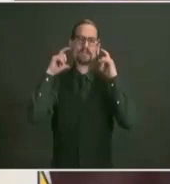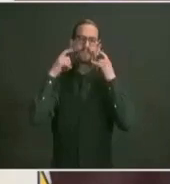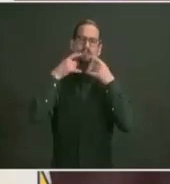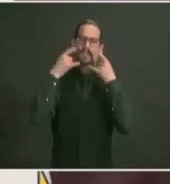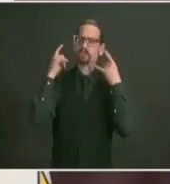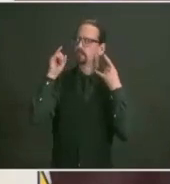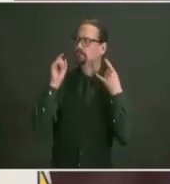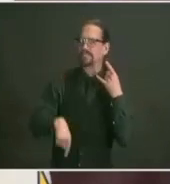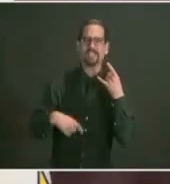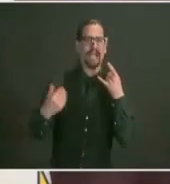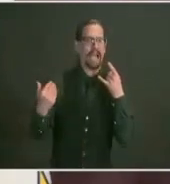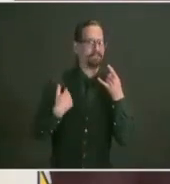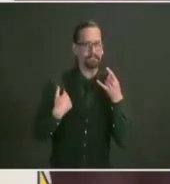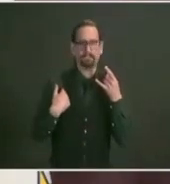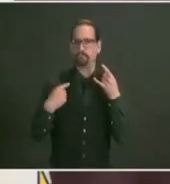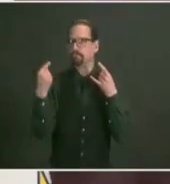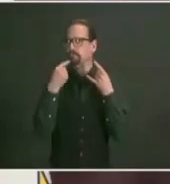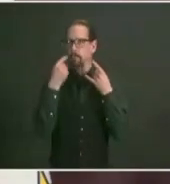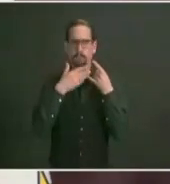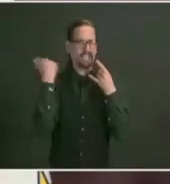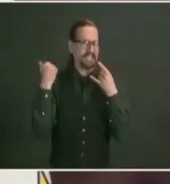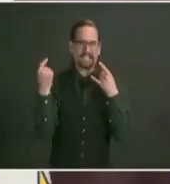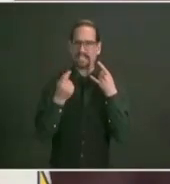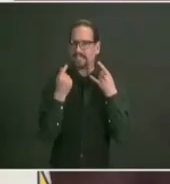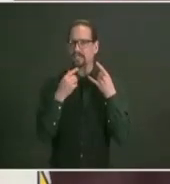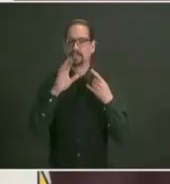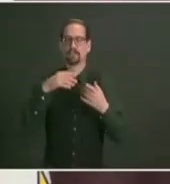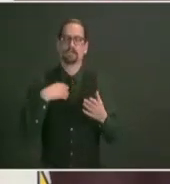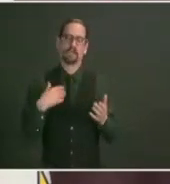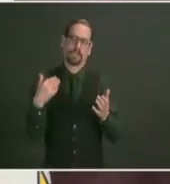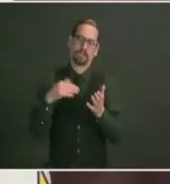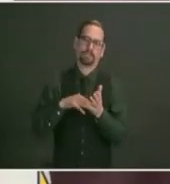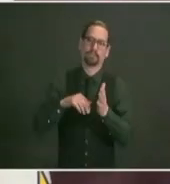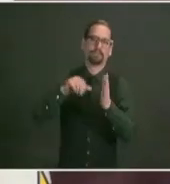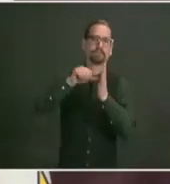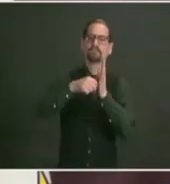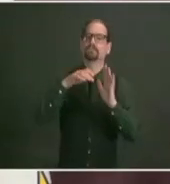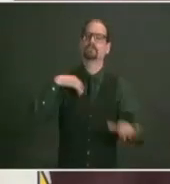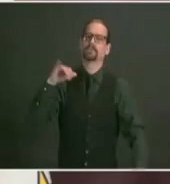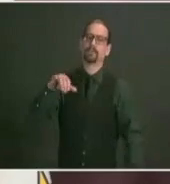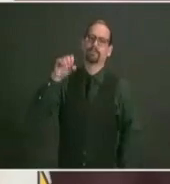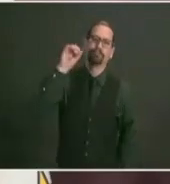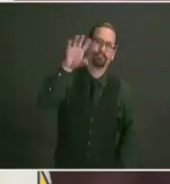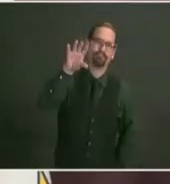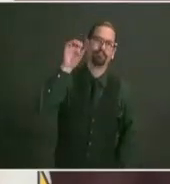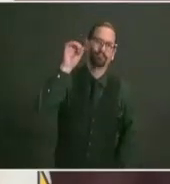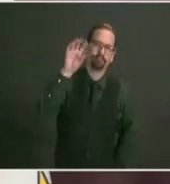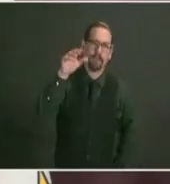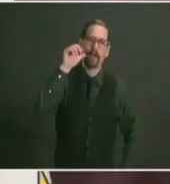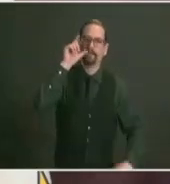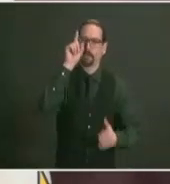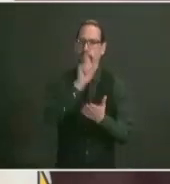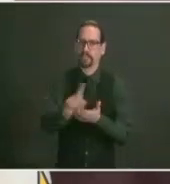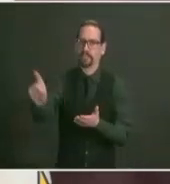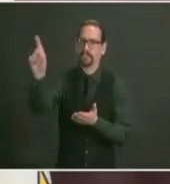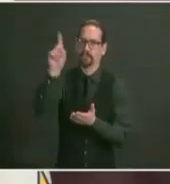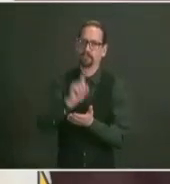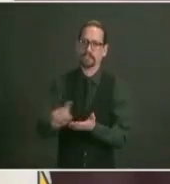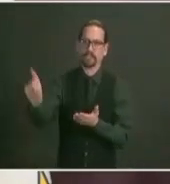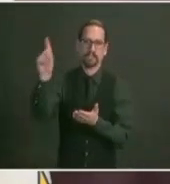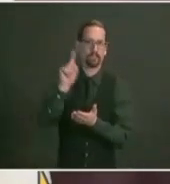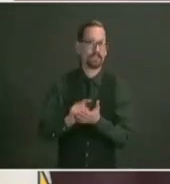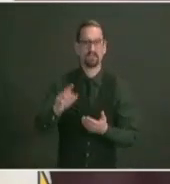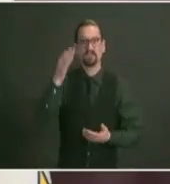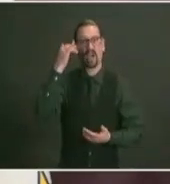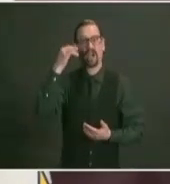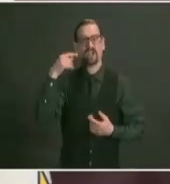to because of how effective mask wearing is we all have a little coveted fatigue right